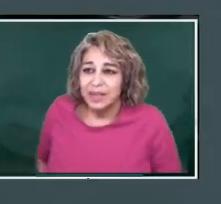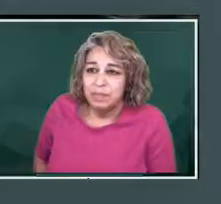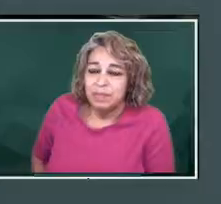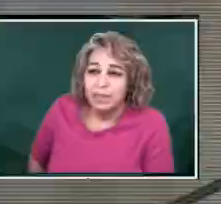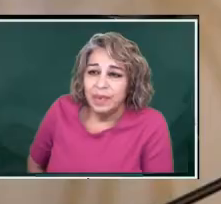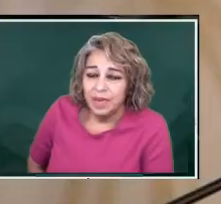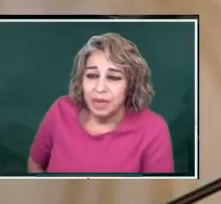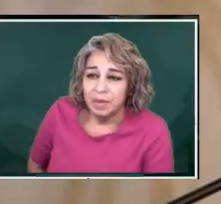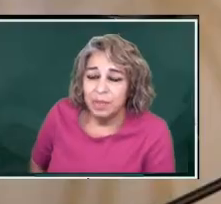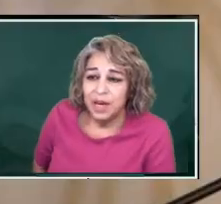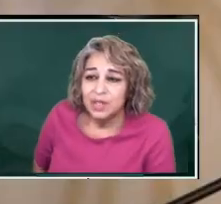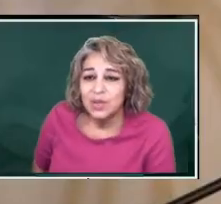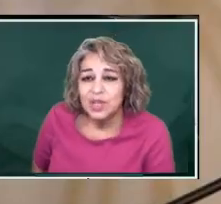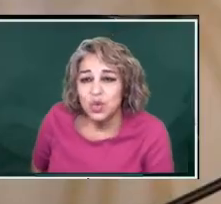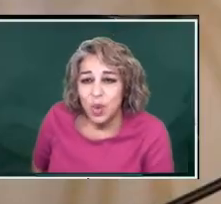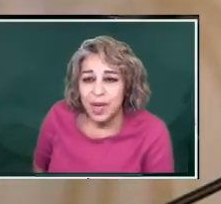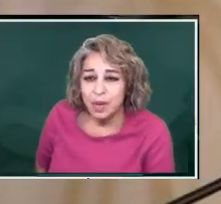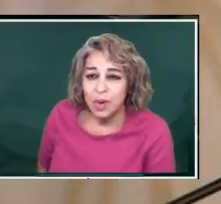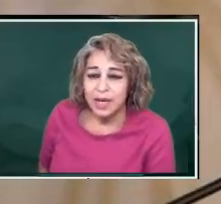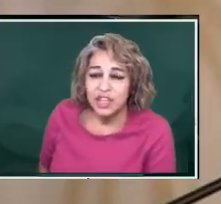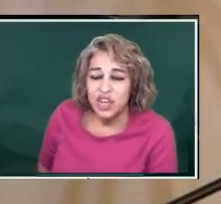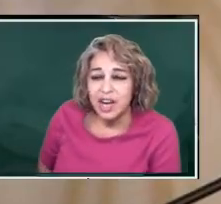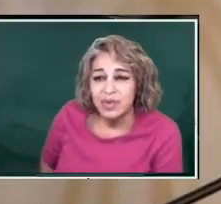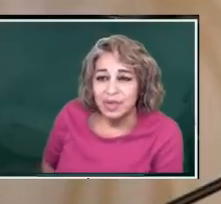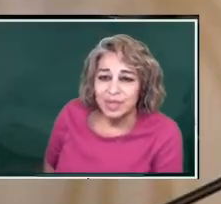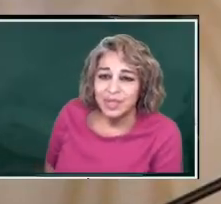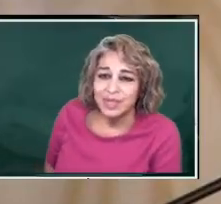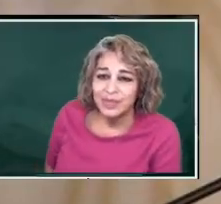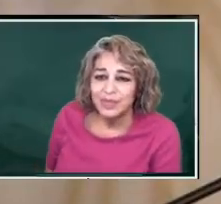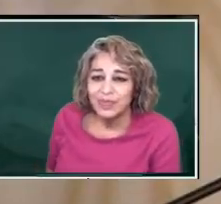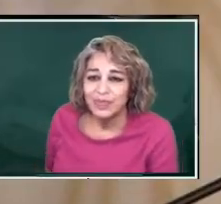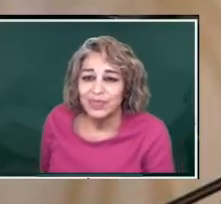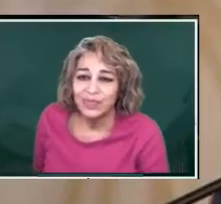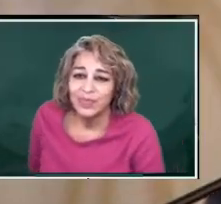but also the 21 generals